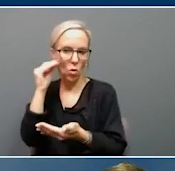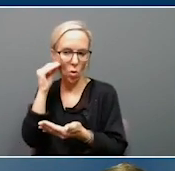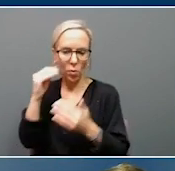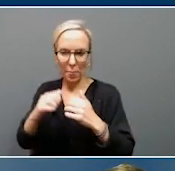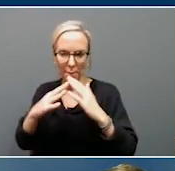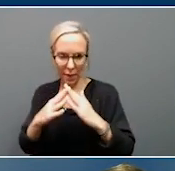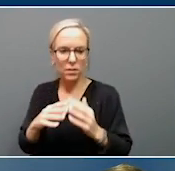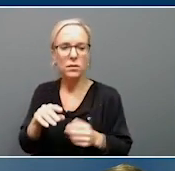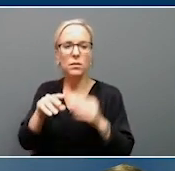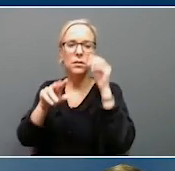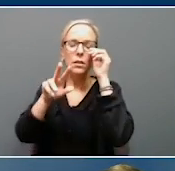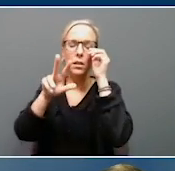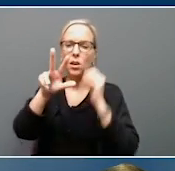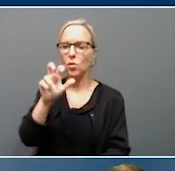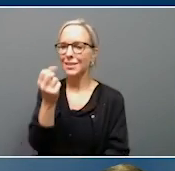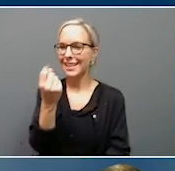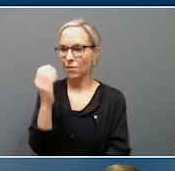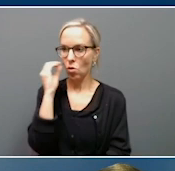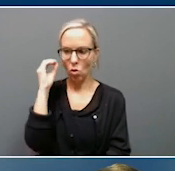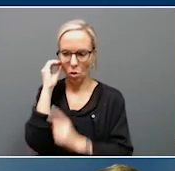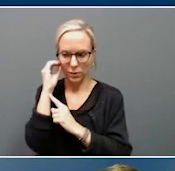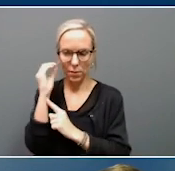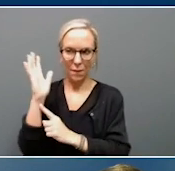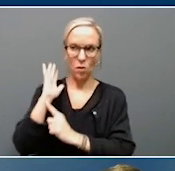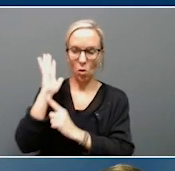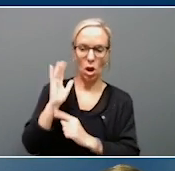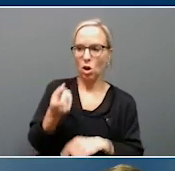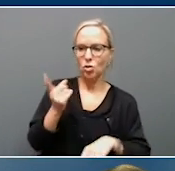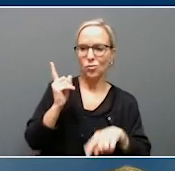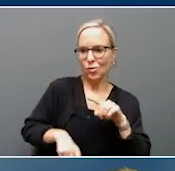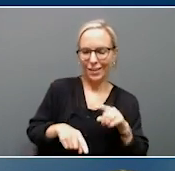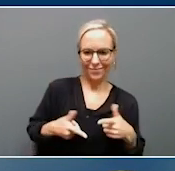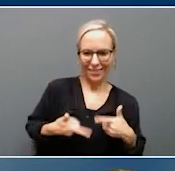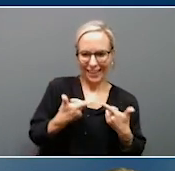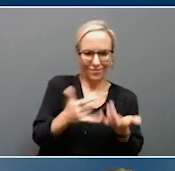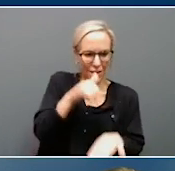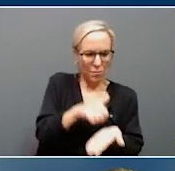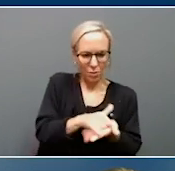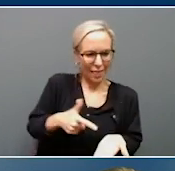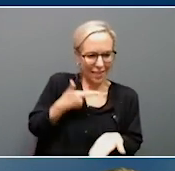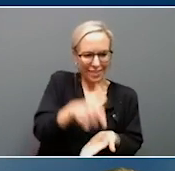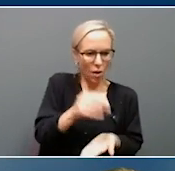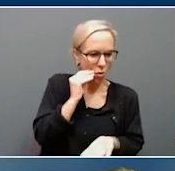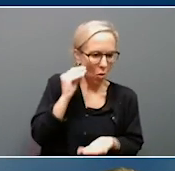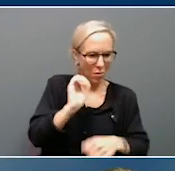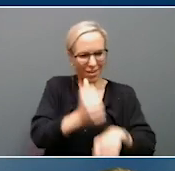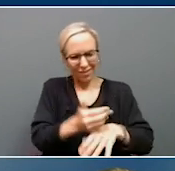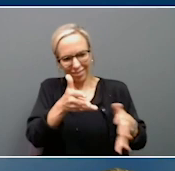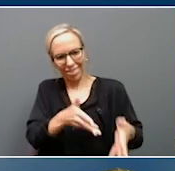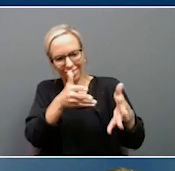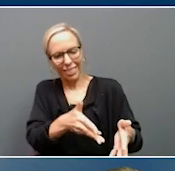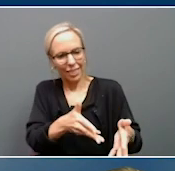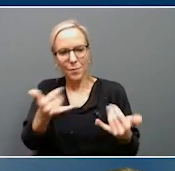homes that either you couldn't live in or hadn't been built in eastern Kentucky that since the flood are up and